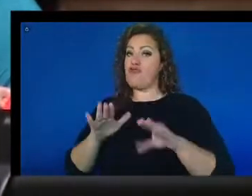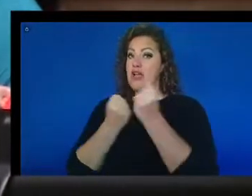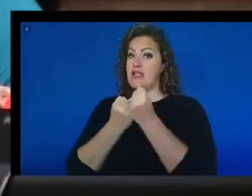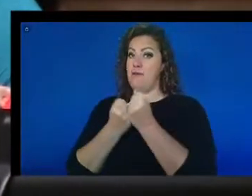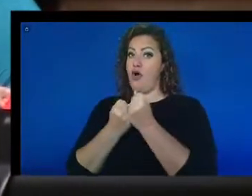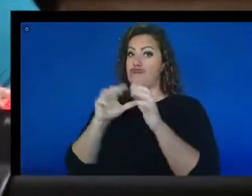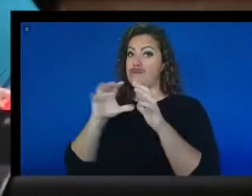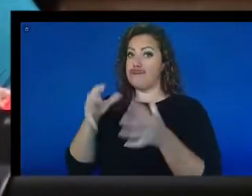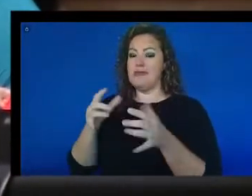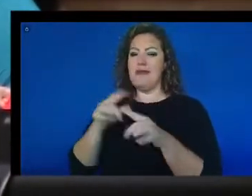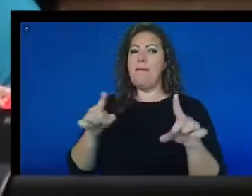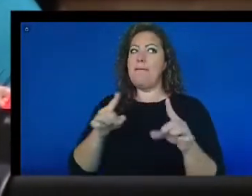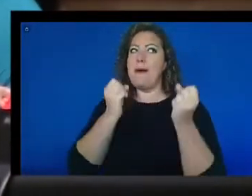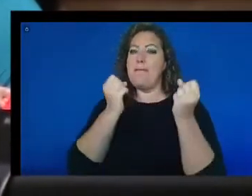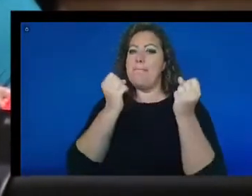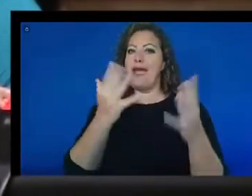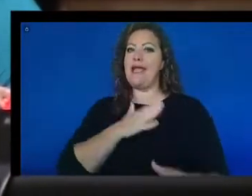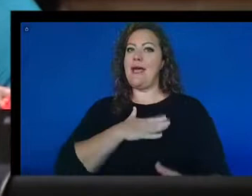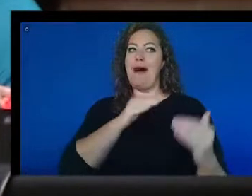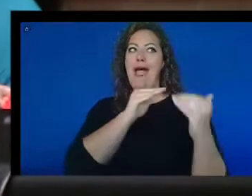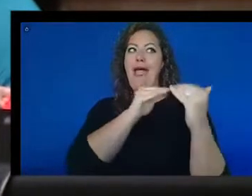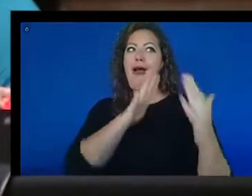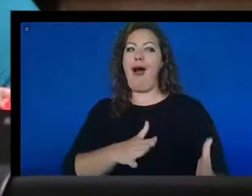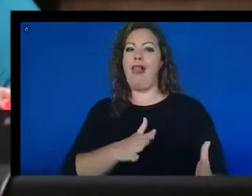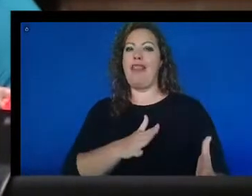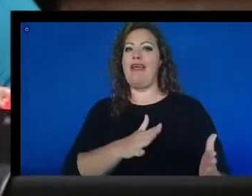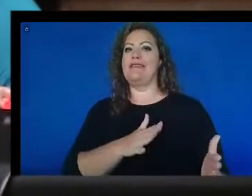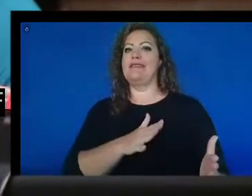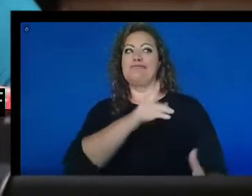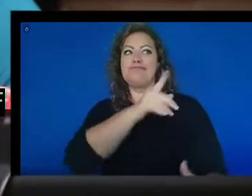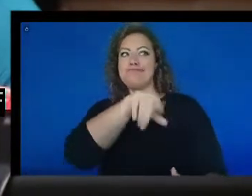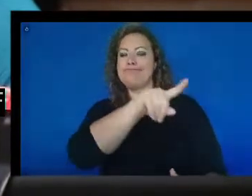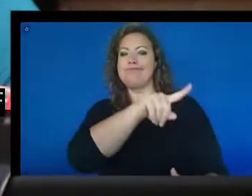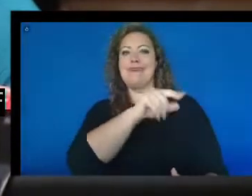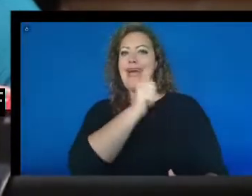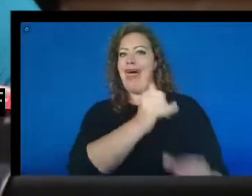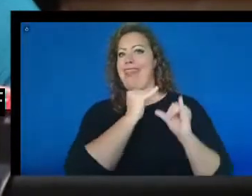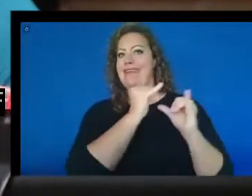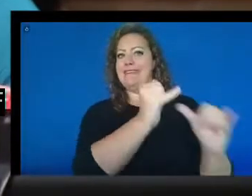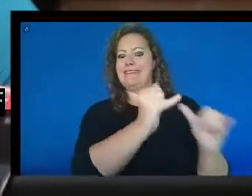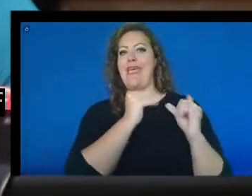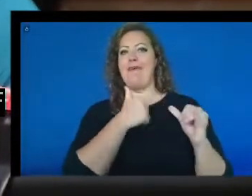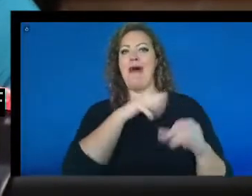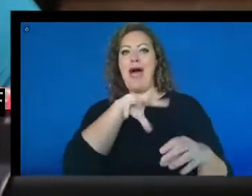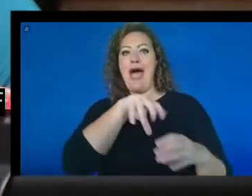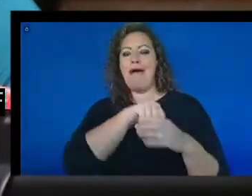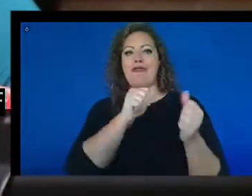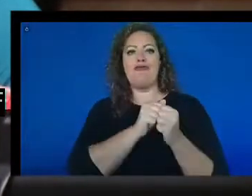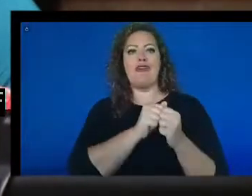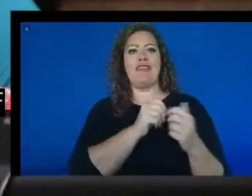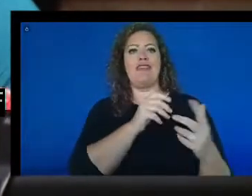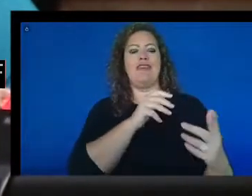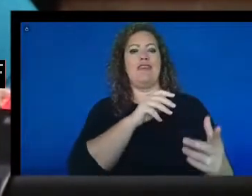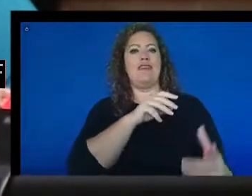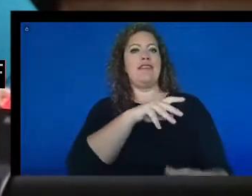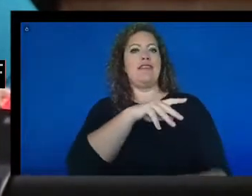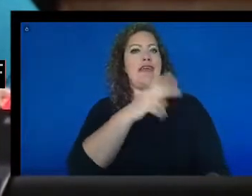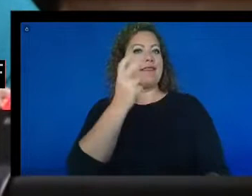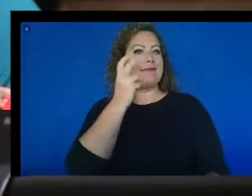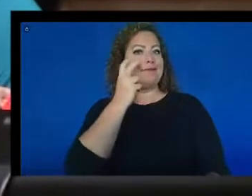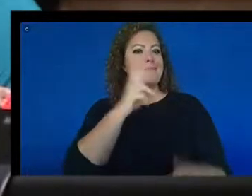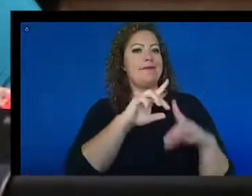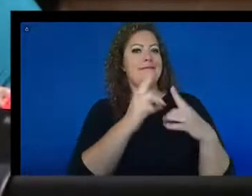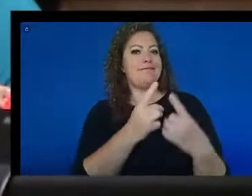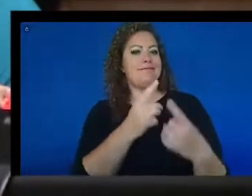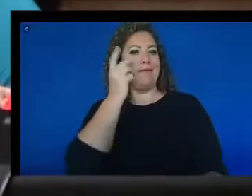case. Many of my colleagues, I'm active in the Pennsylvania Council of the Blind, many of my colleagues don't have that option. They live alone